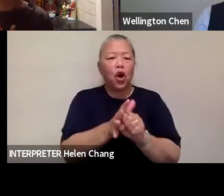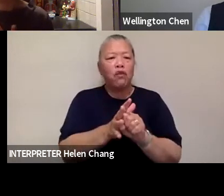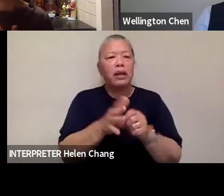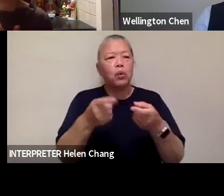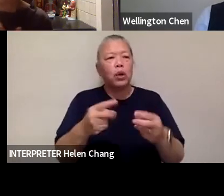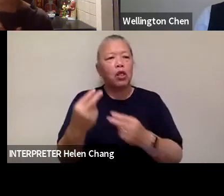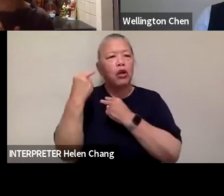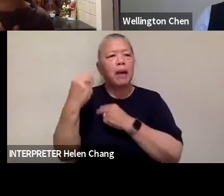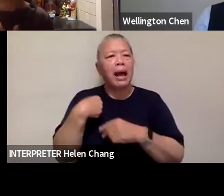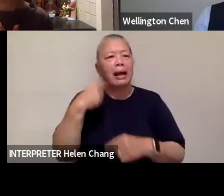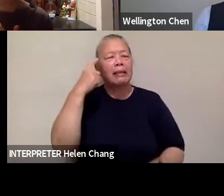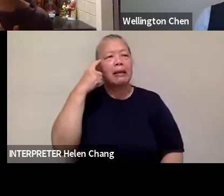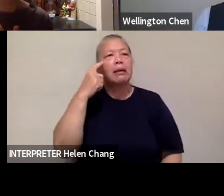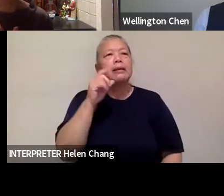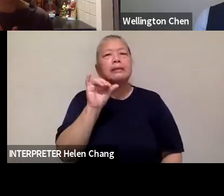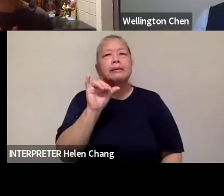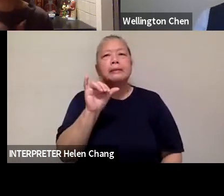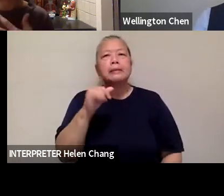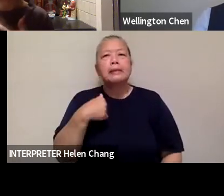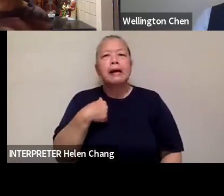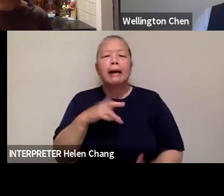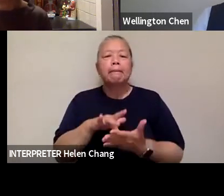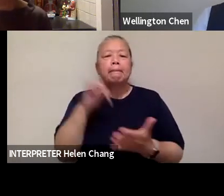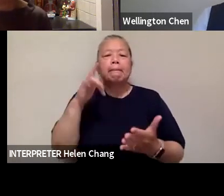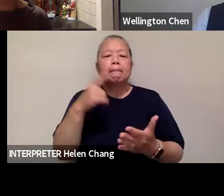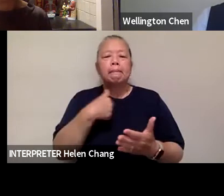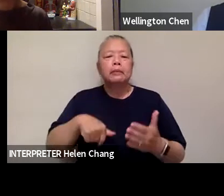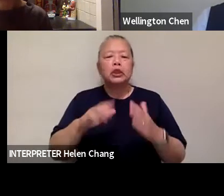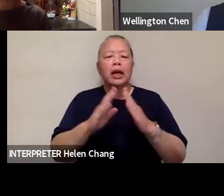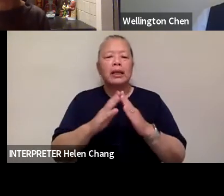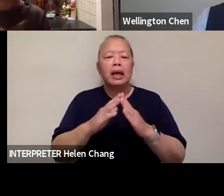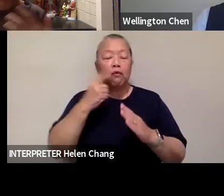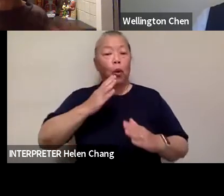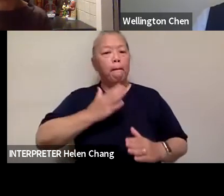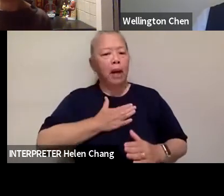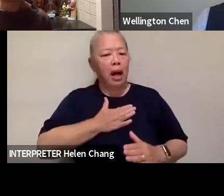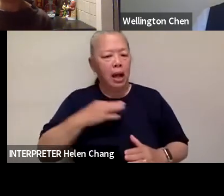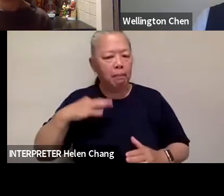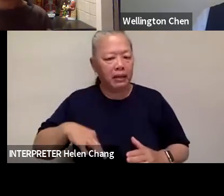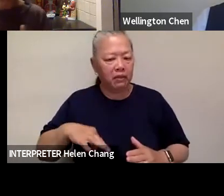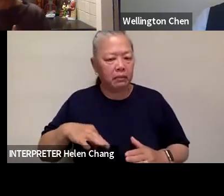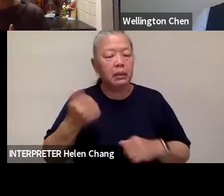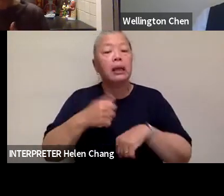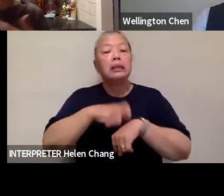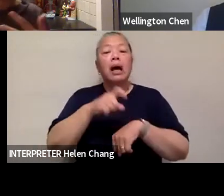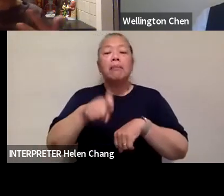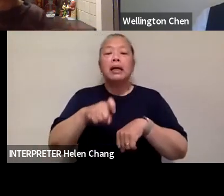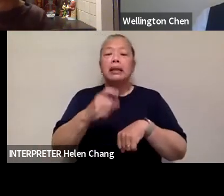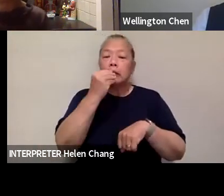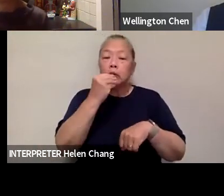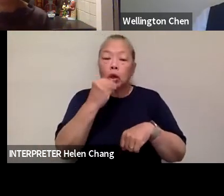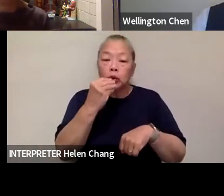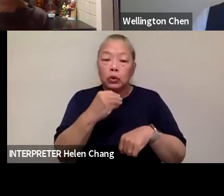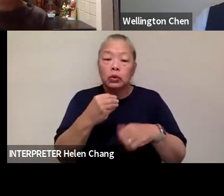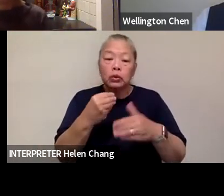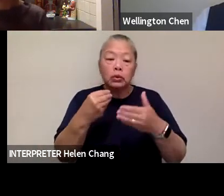I will say that I used Chinatown for my benefit whenever I needed groceries, whenever I was in need of a